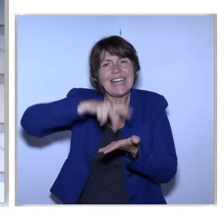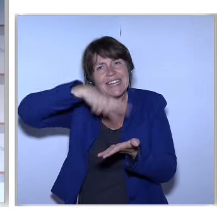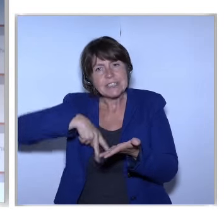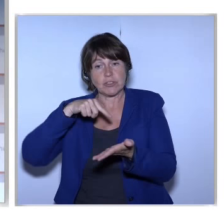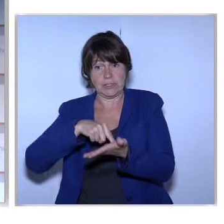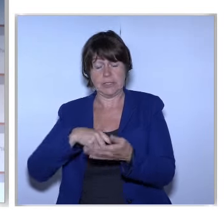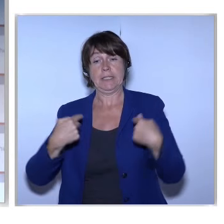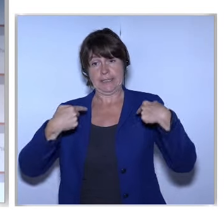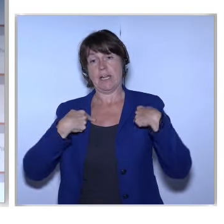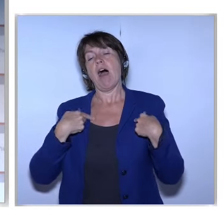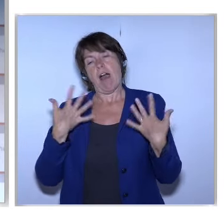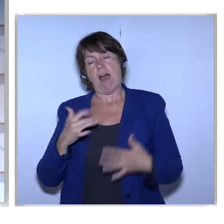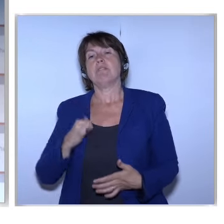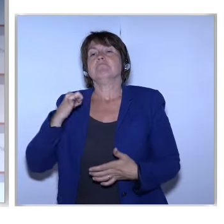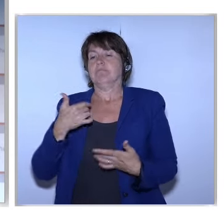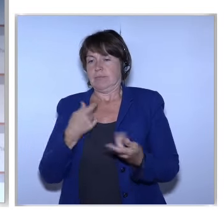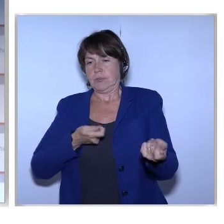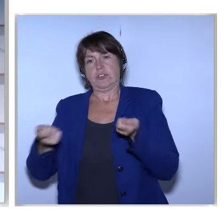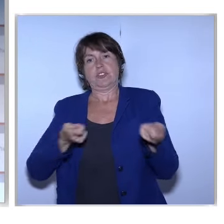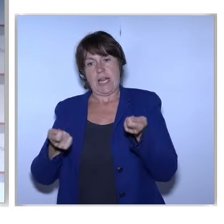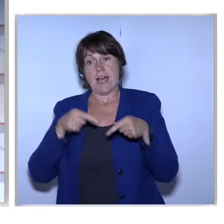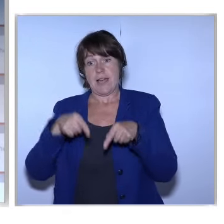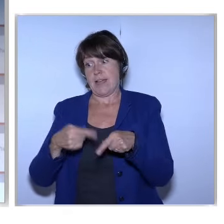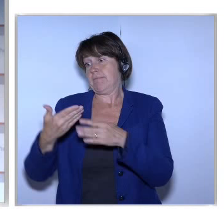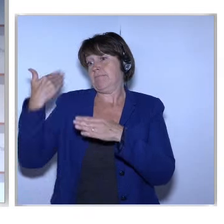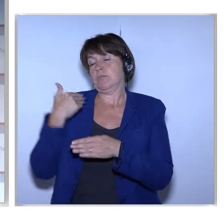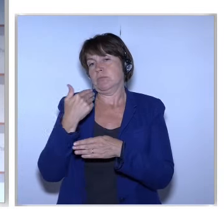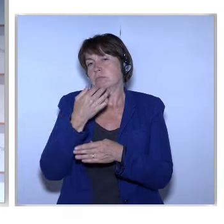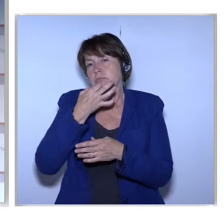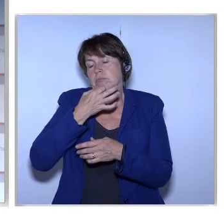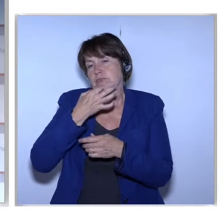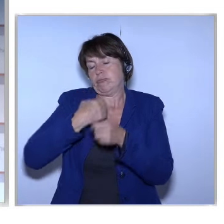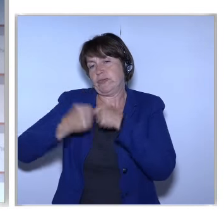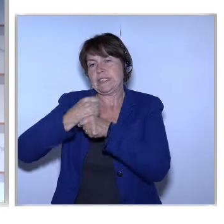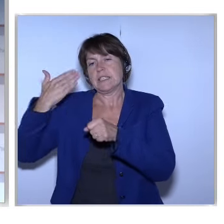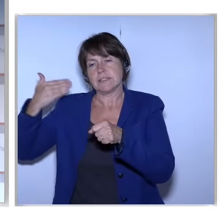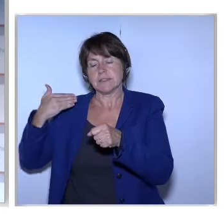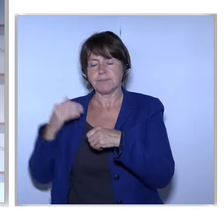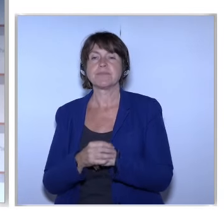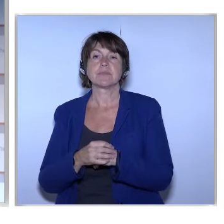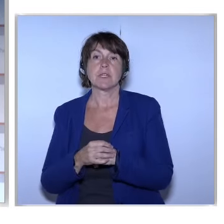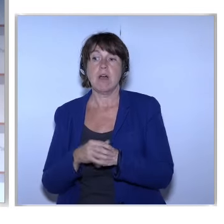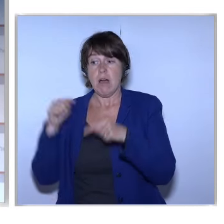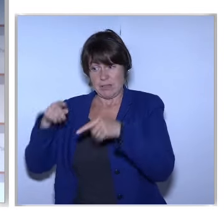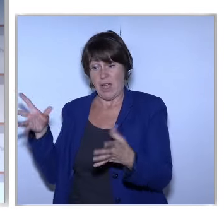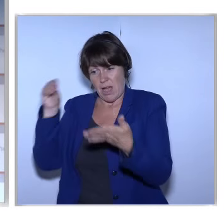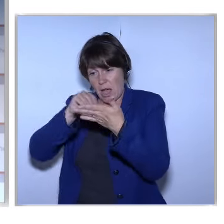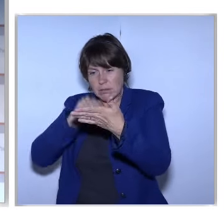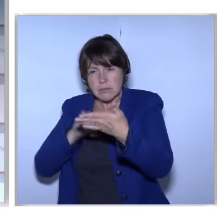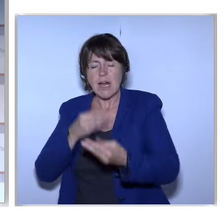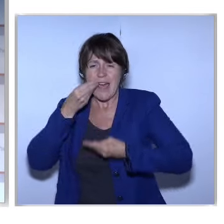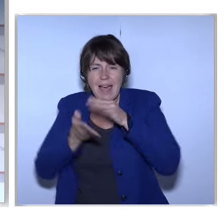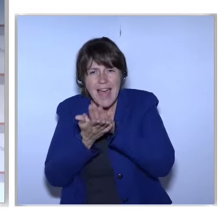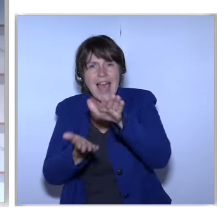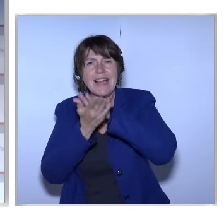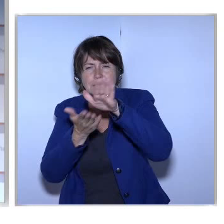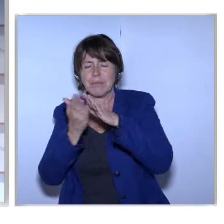Under The Guidance Of The European Commission A Few Years Ago Now This Report Breaks Down All The Various Elements Including What